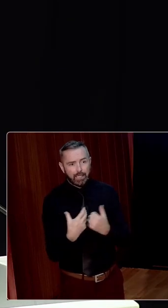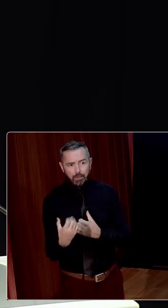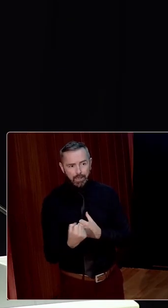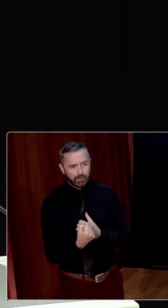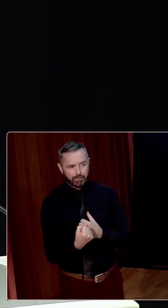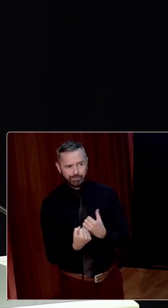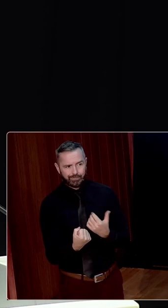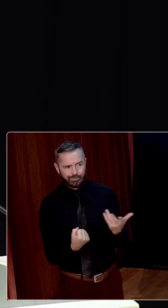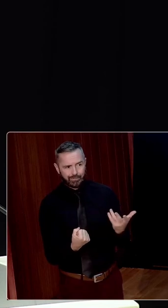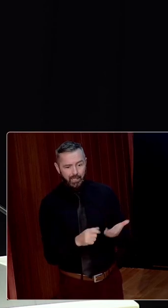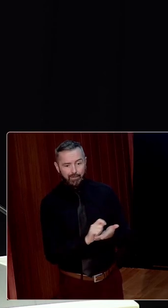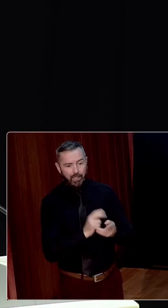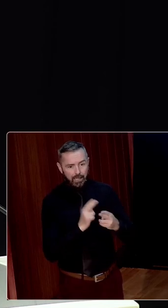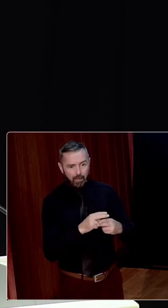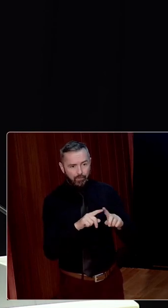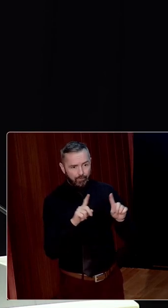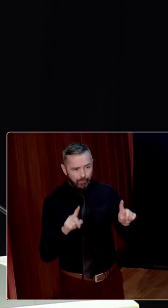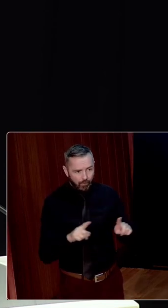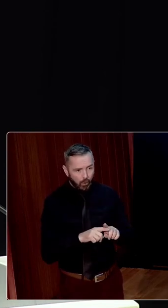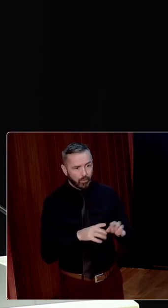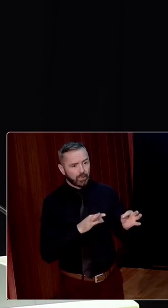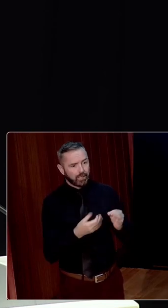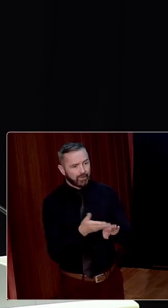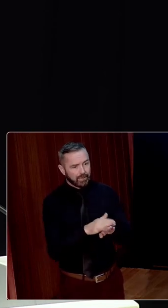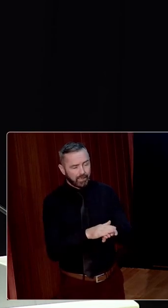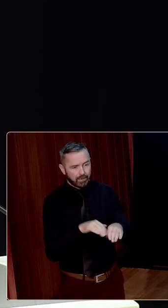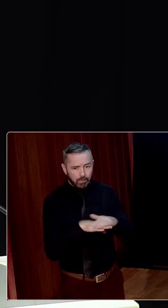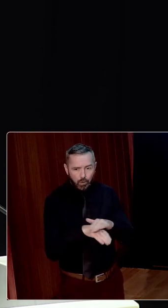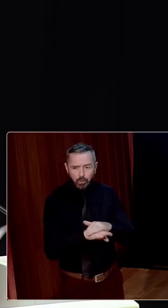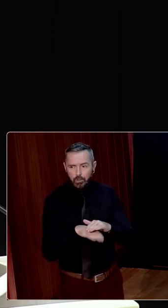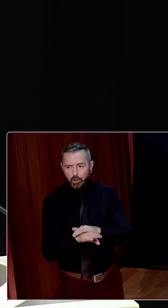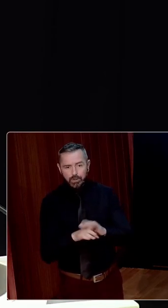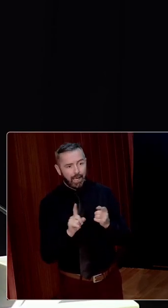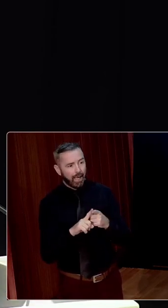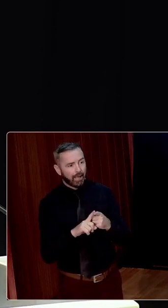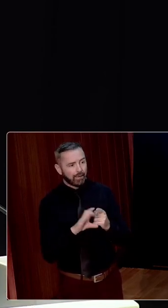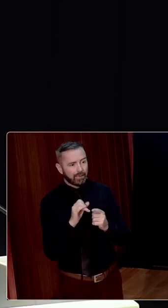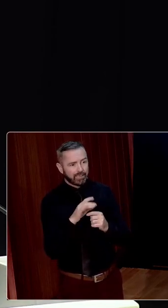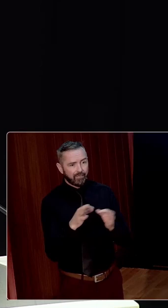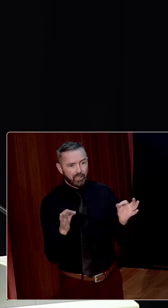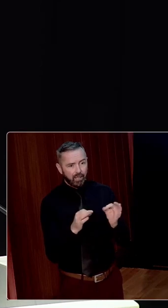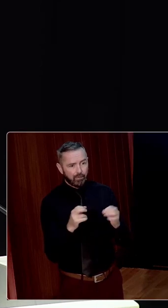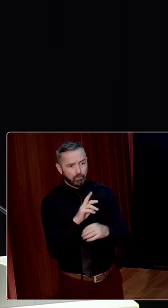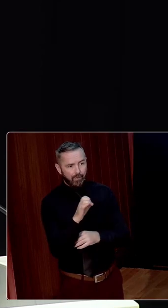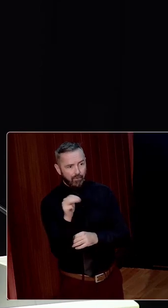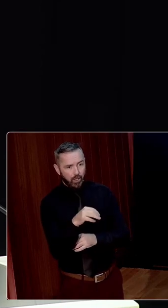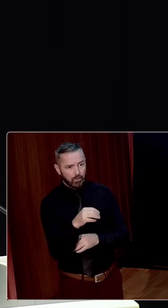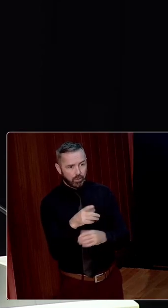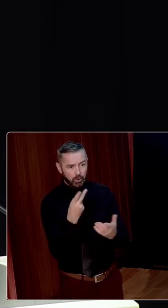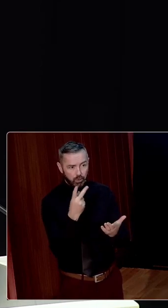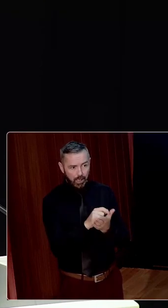pension yet, although I filled in papers, sent in certificates of death. Also the civic guard of Rath Farnham sent in papers twice.